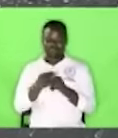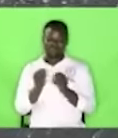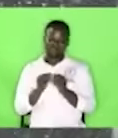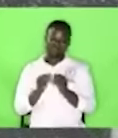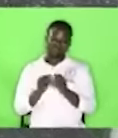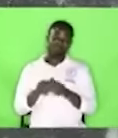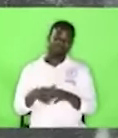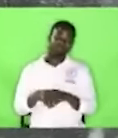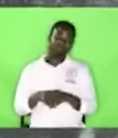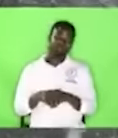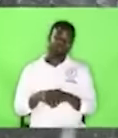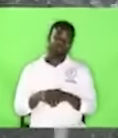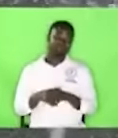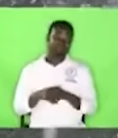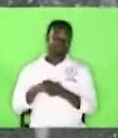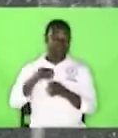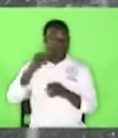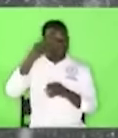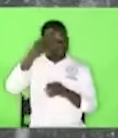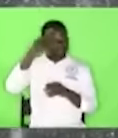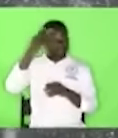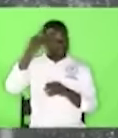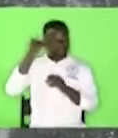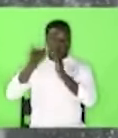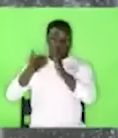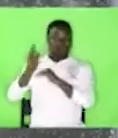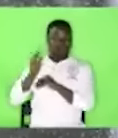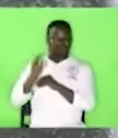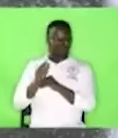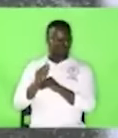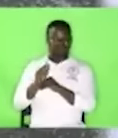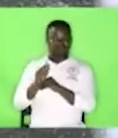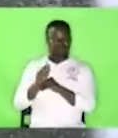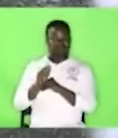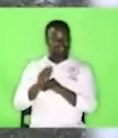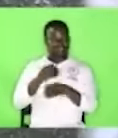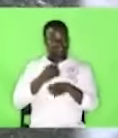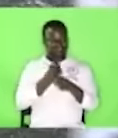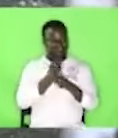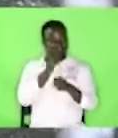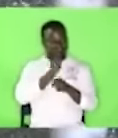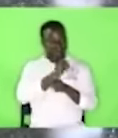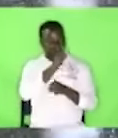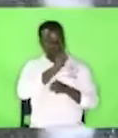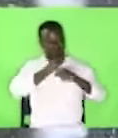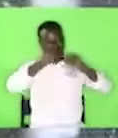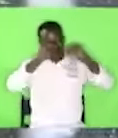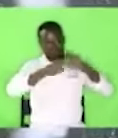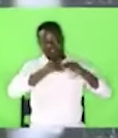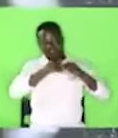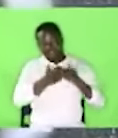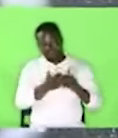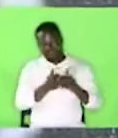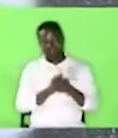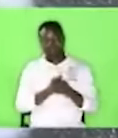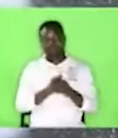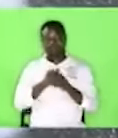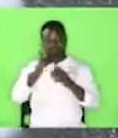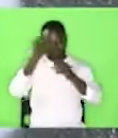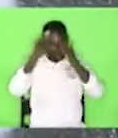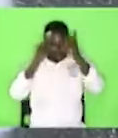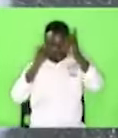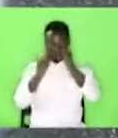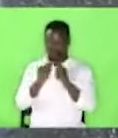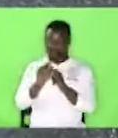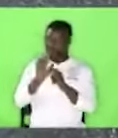The reason why God decided to cause Israel to be blessed was all because of his